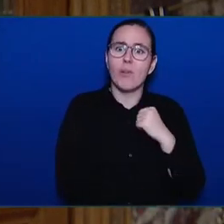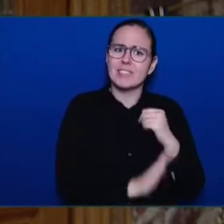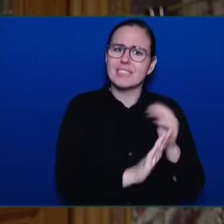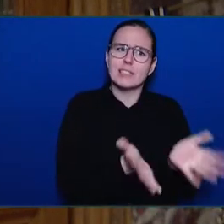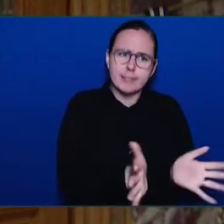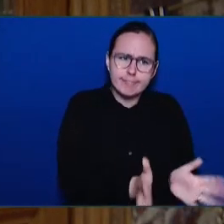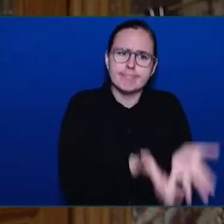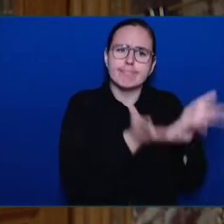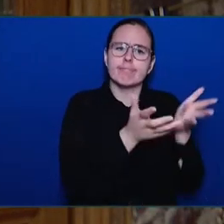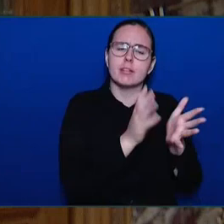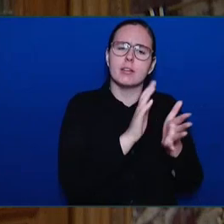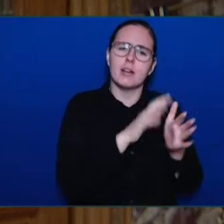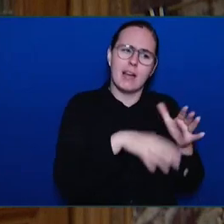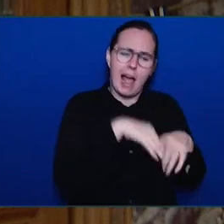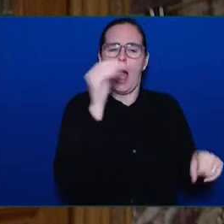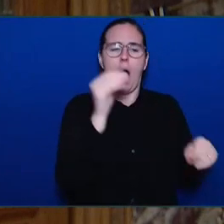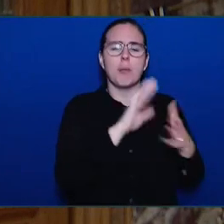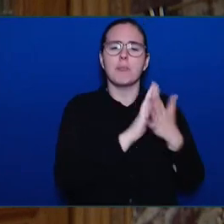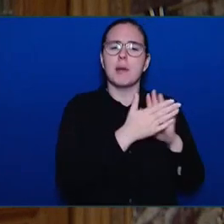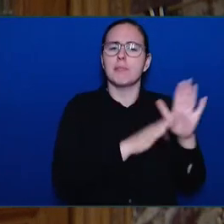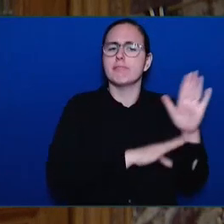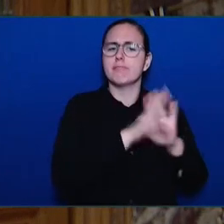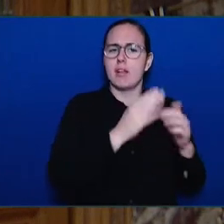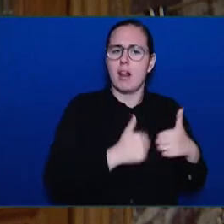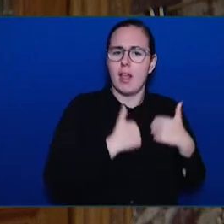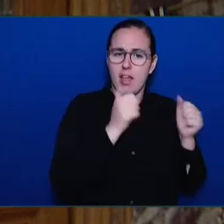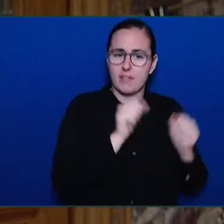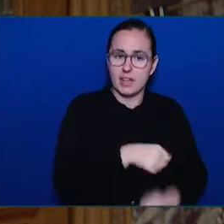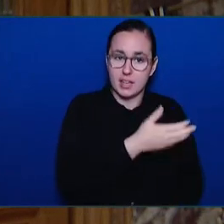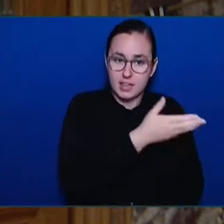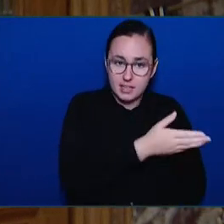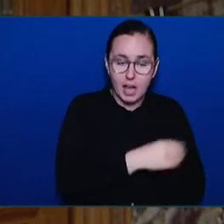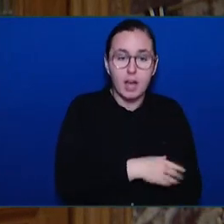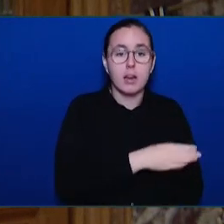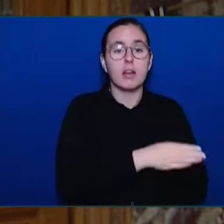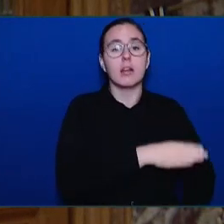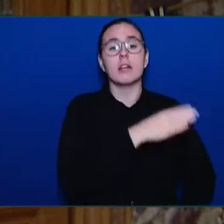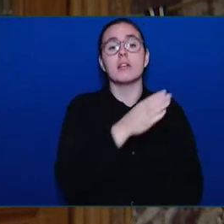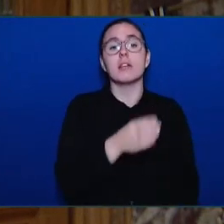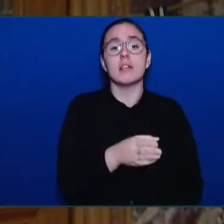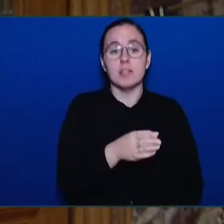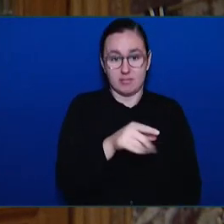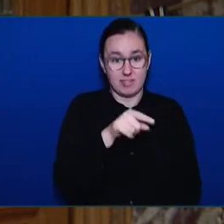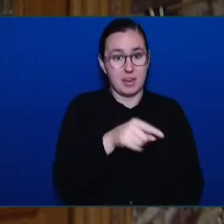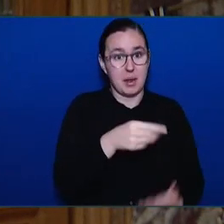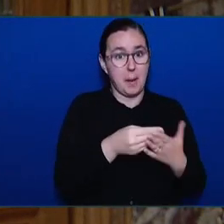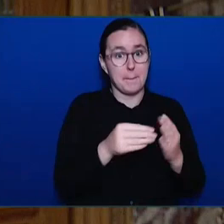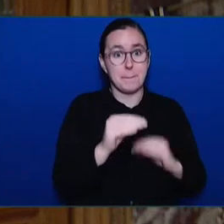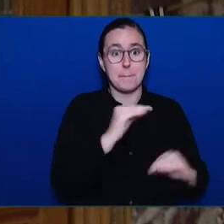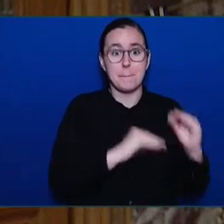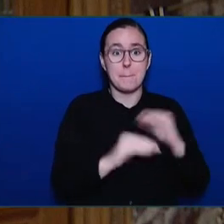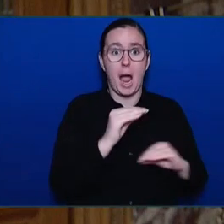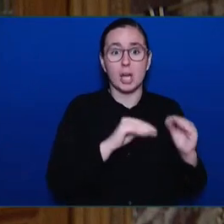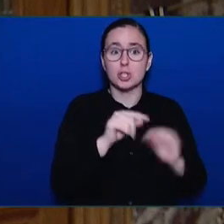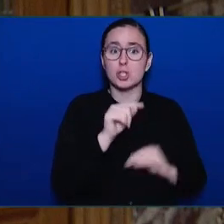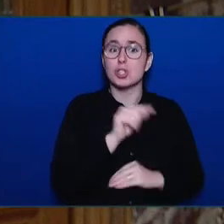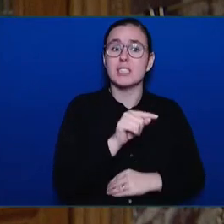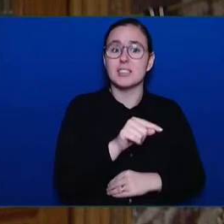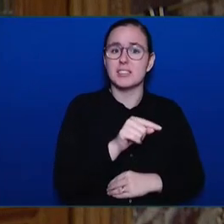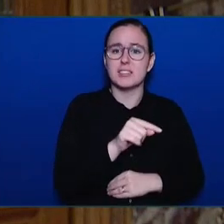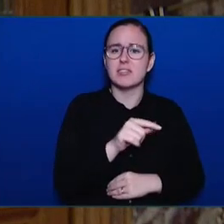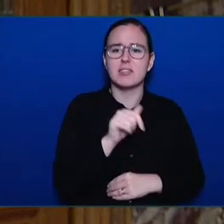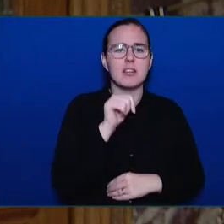Honourable Speaker, this is not a climate leader's budget. In the Fraser Valley, damage from the atmospheric river is estimated to have been